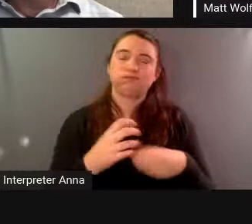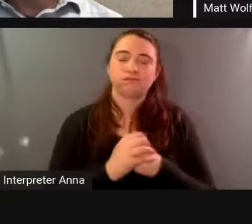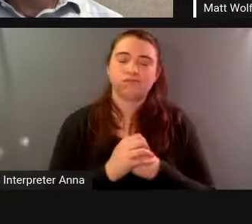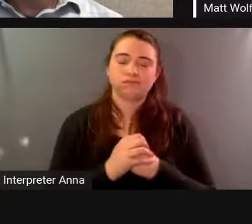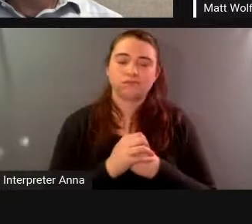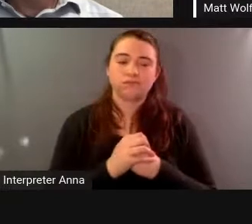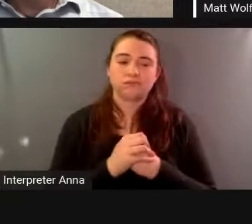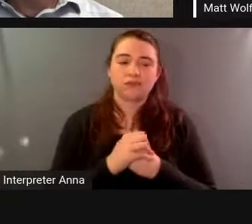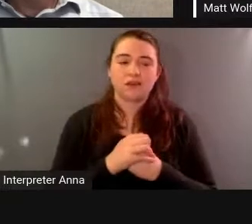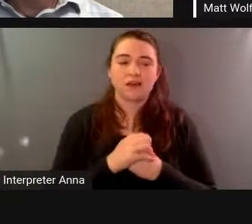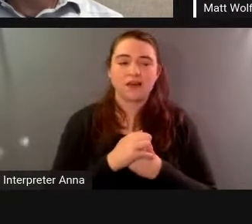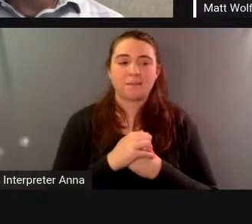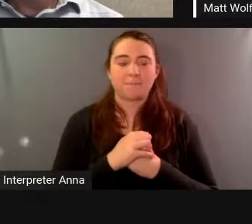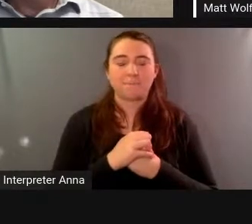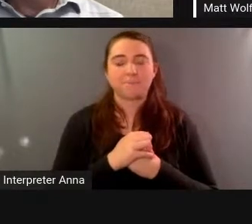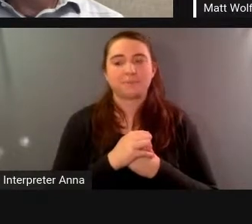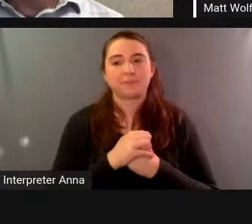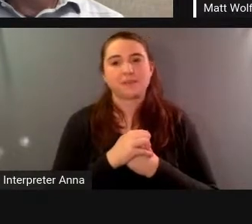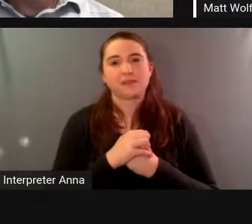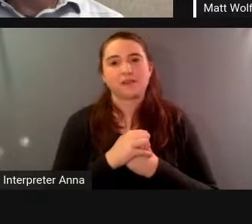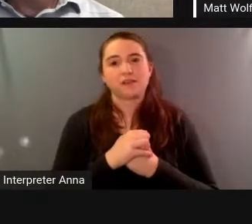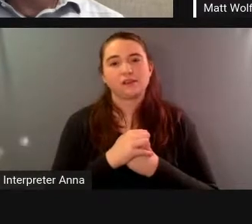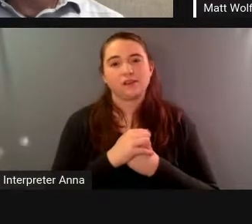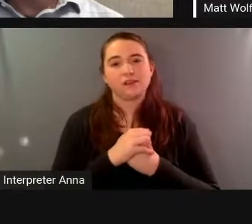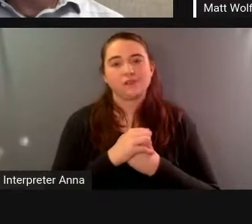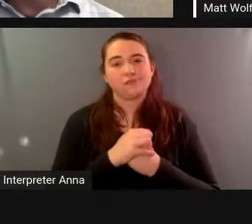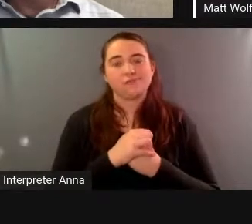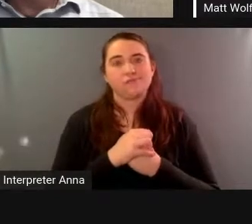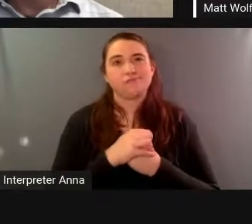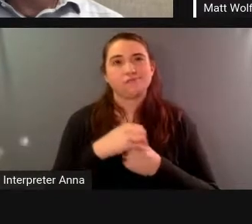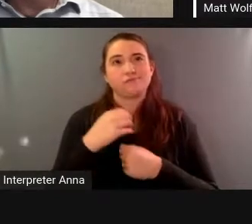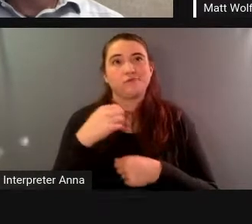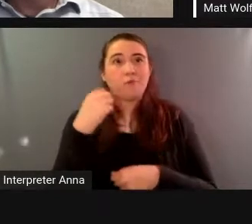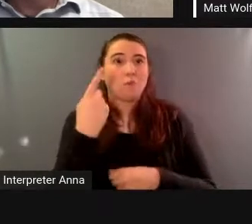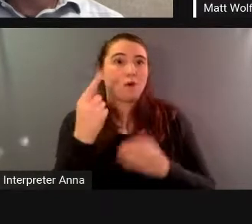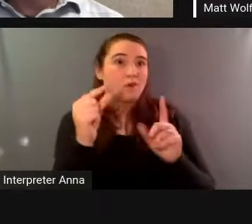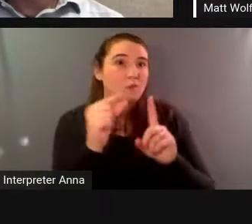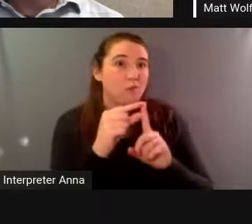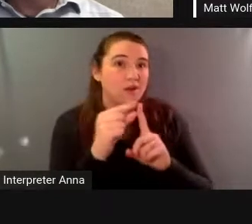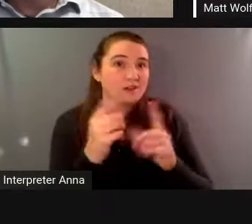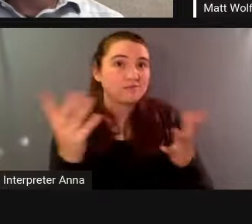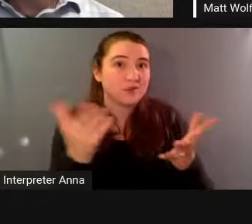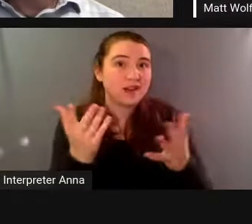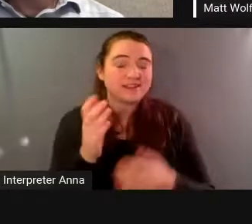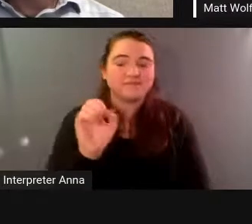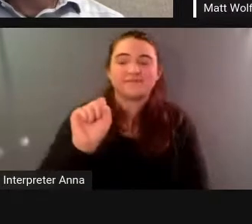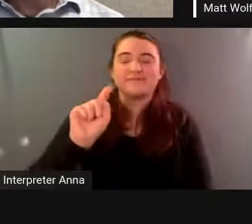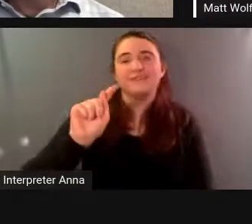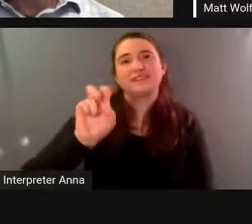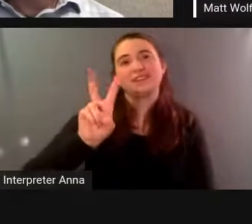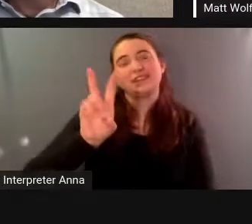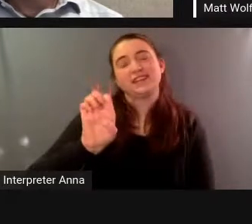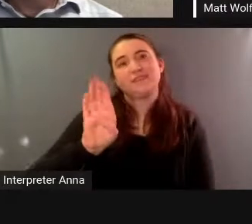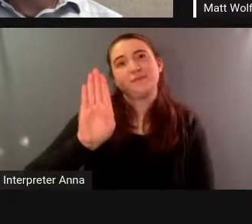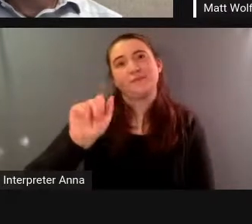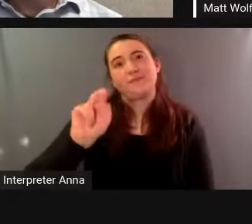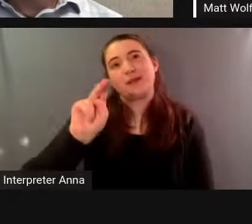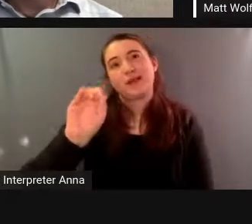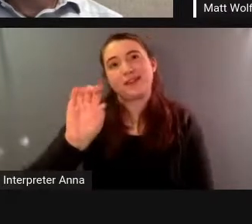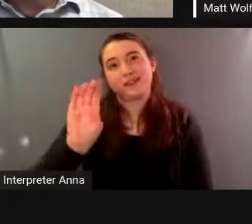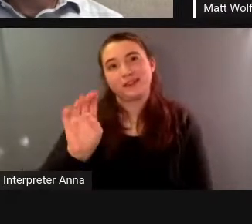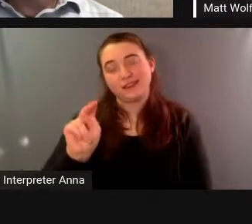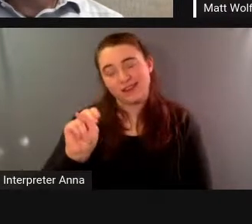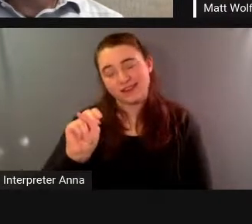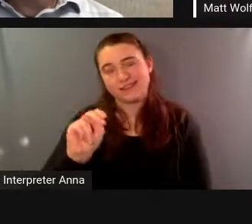you know in a word uh here's my my sound bite steve bannon destroyed one world the small